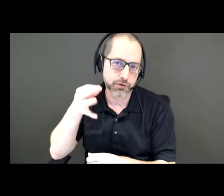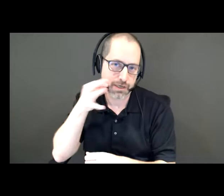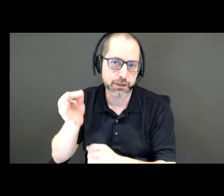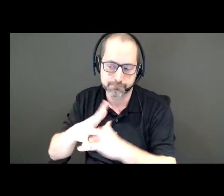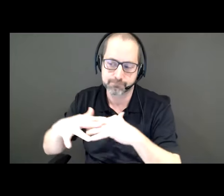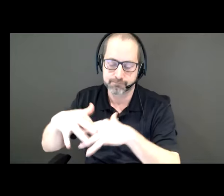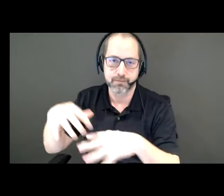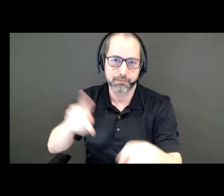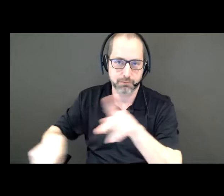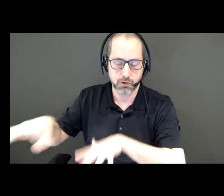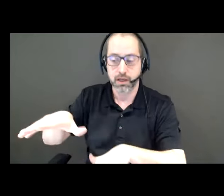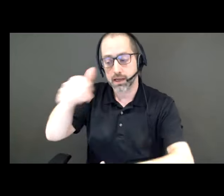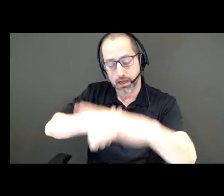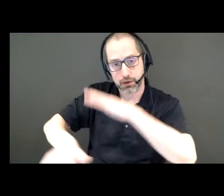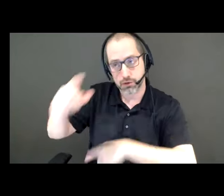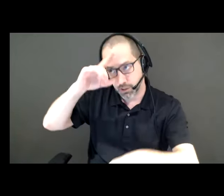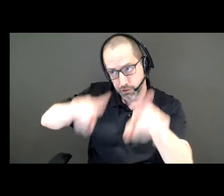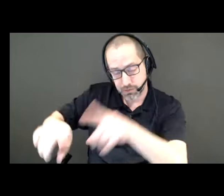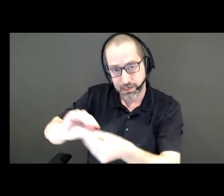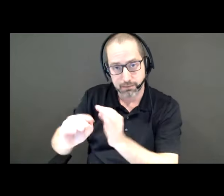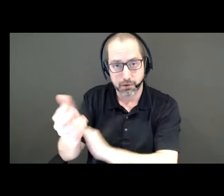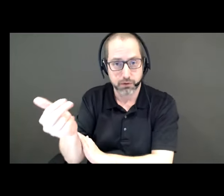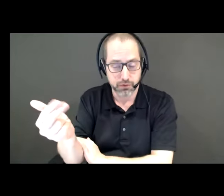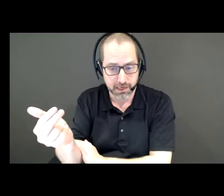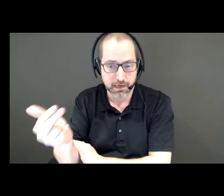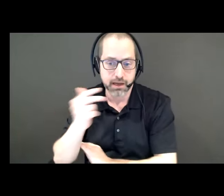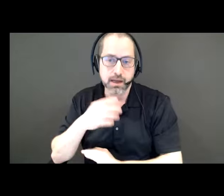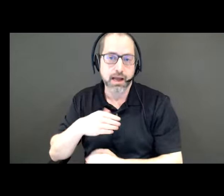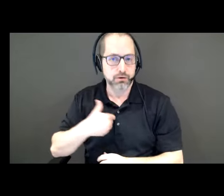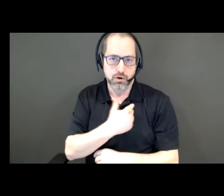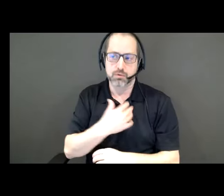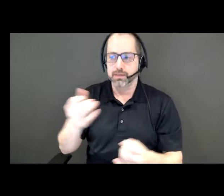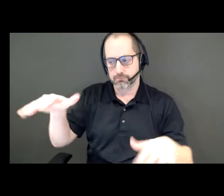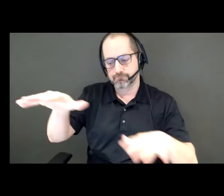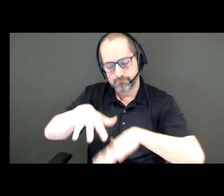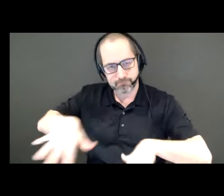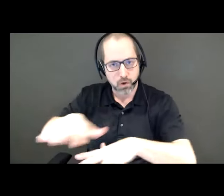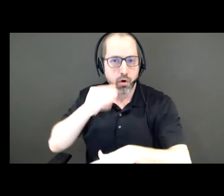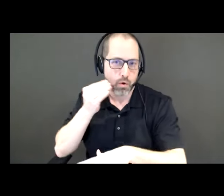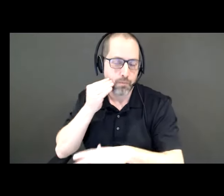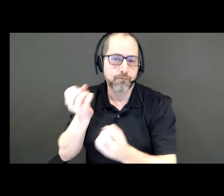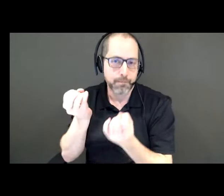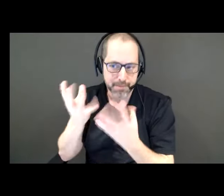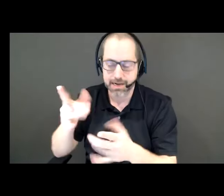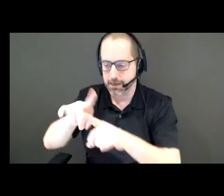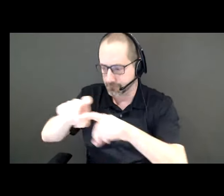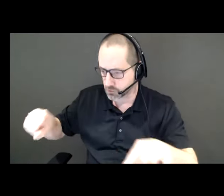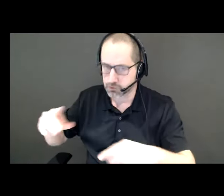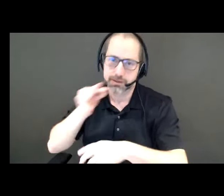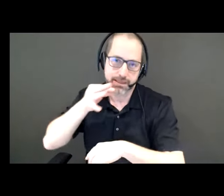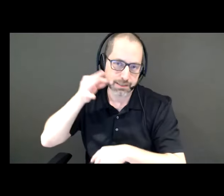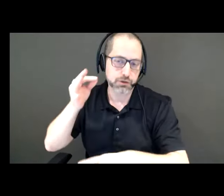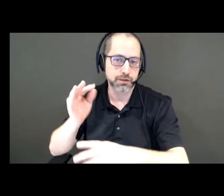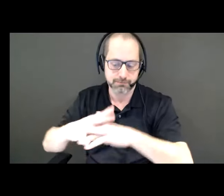13 with the Mississaugas of the Credit and Toronto is home to many diverse Indigenous people. We recognize them as the past, present and future